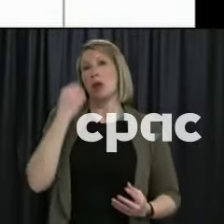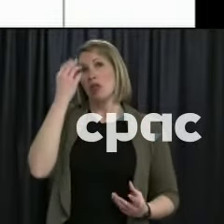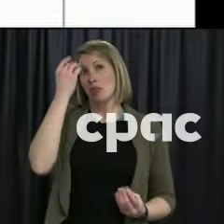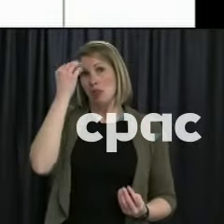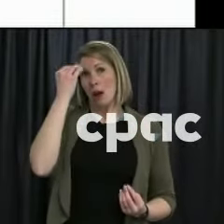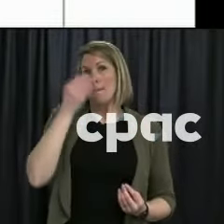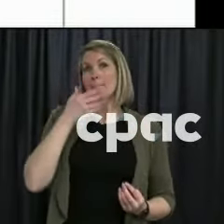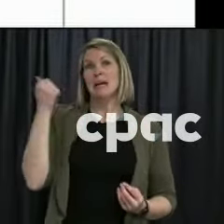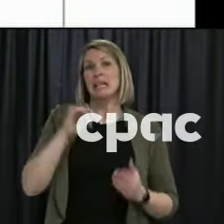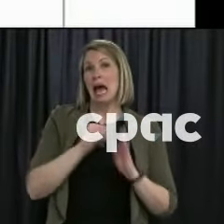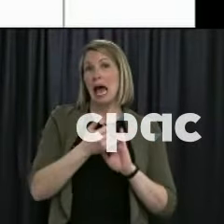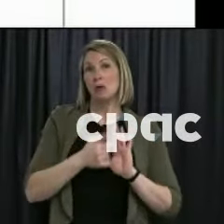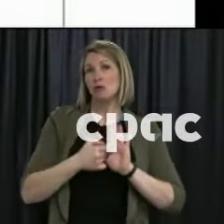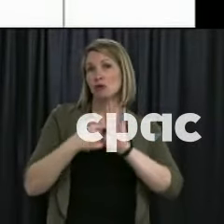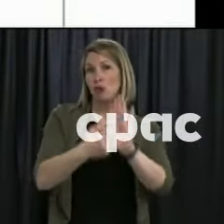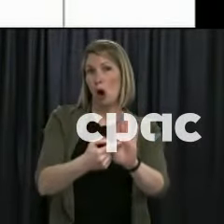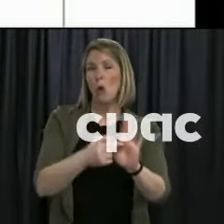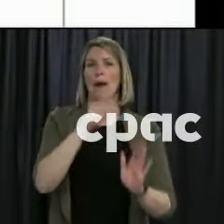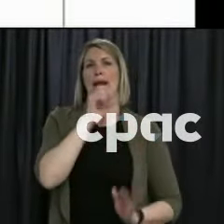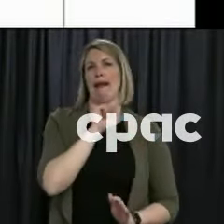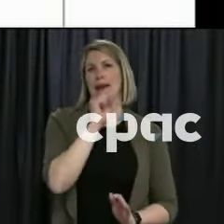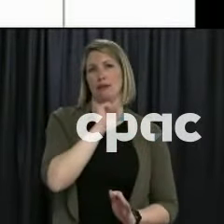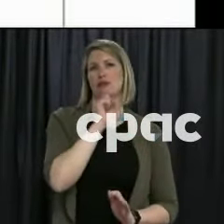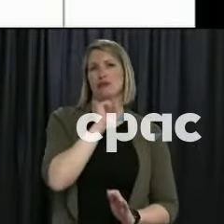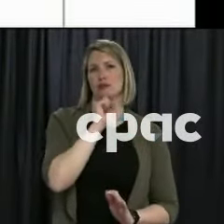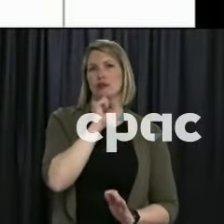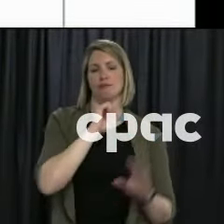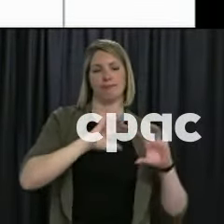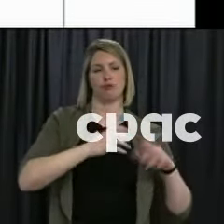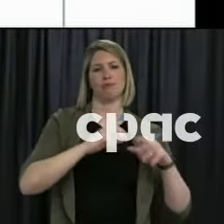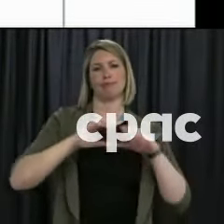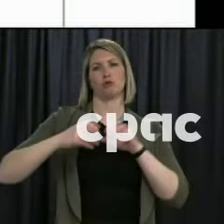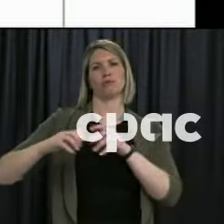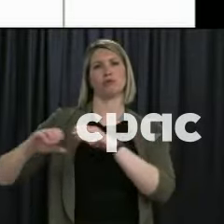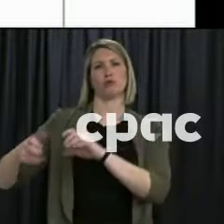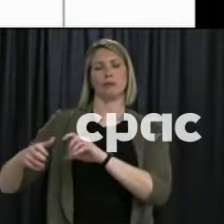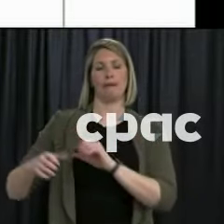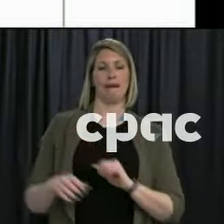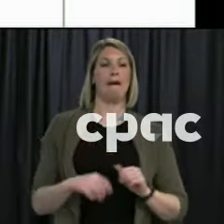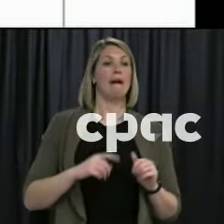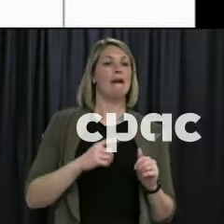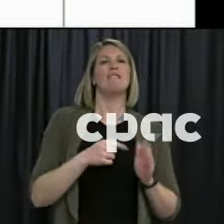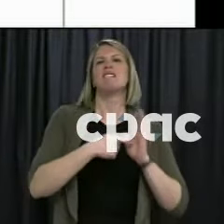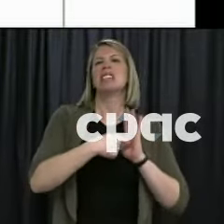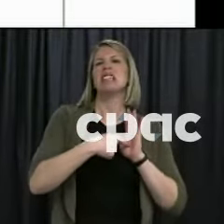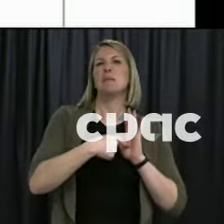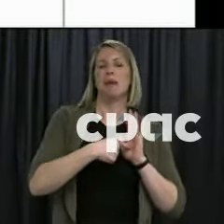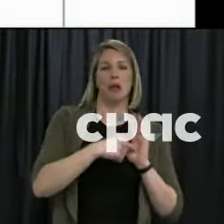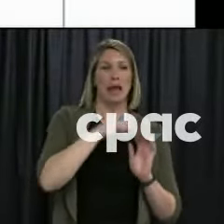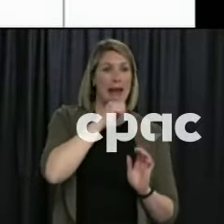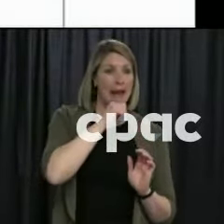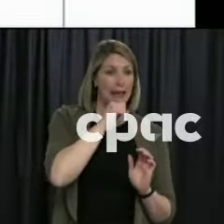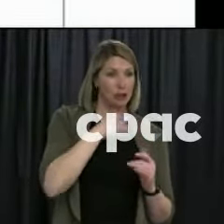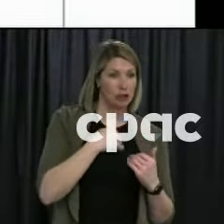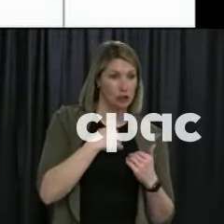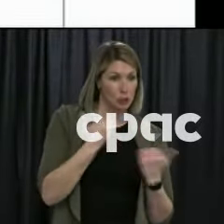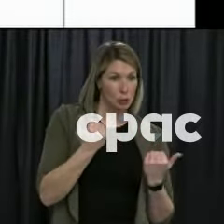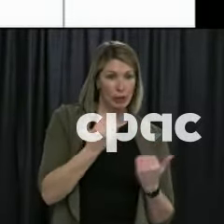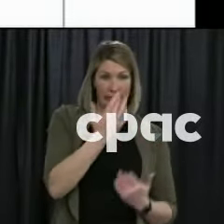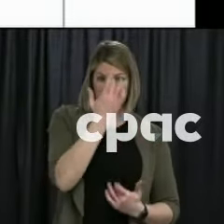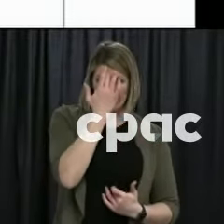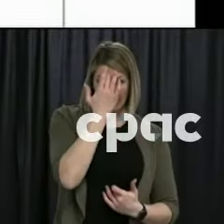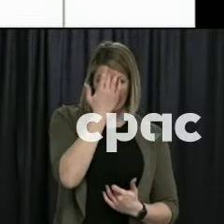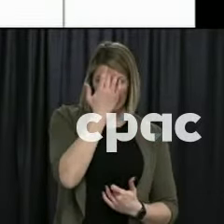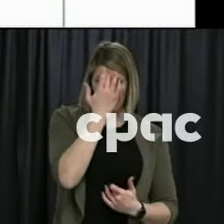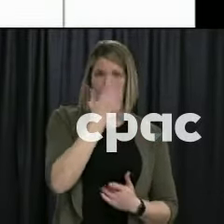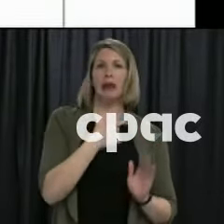by age group. So if you're actually anchored by symptom onset, so these are only individuals that had symptoms,